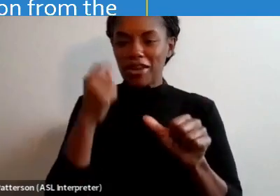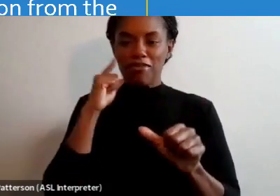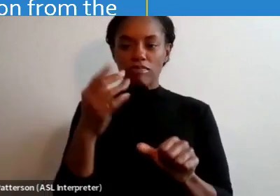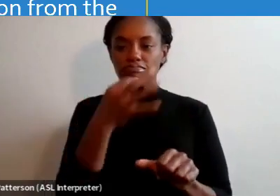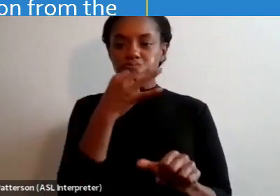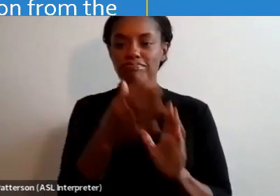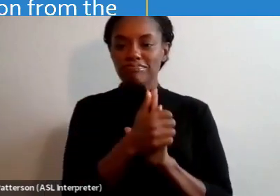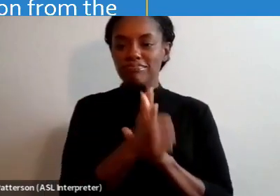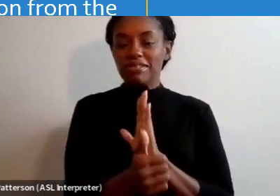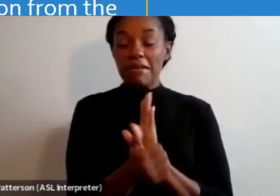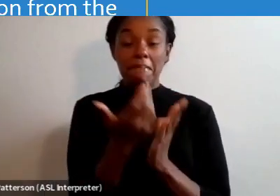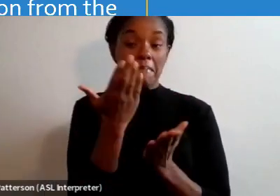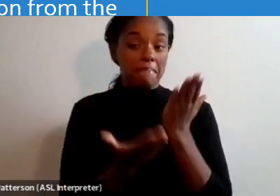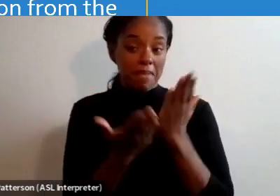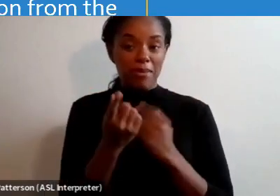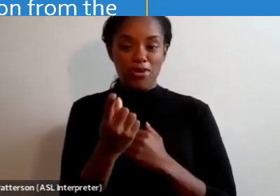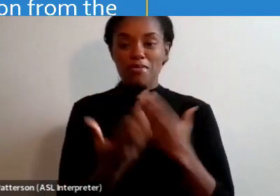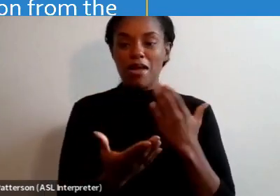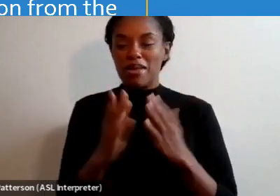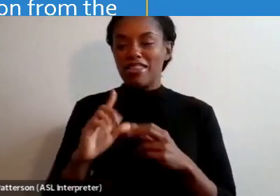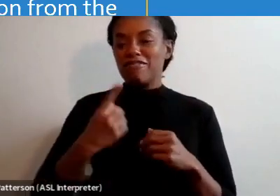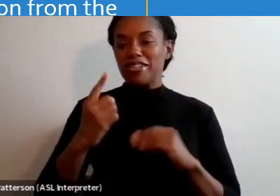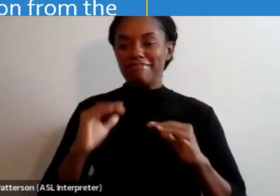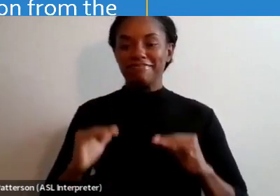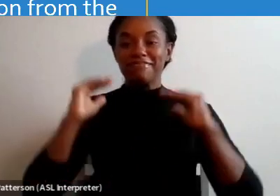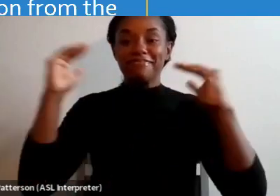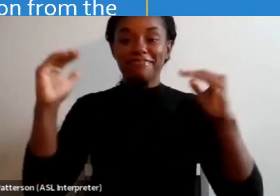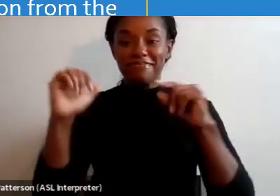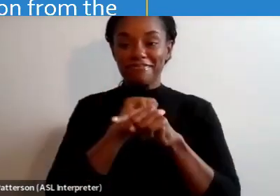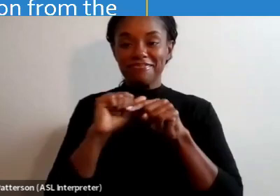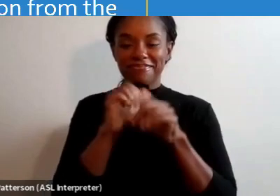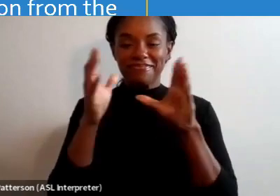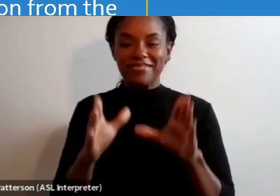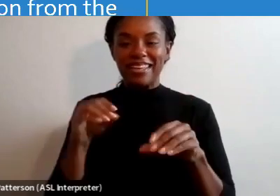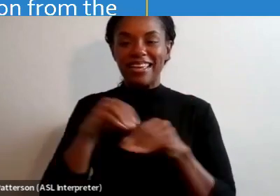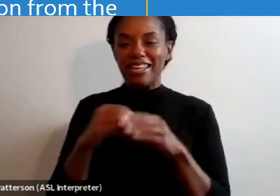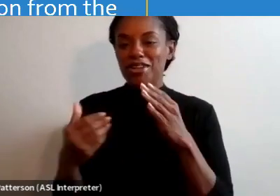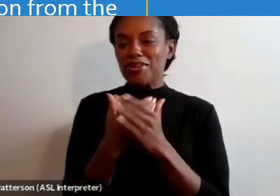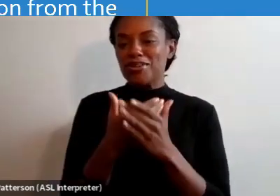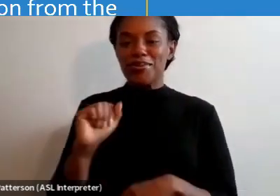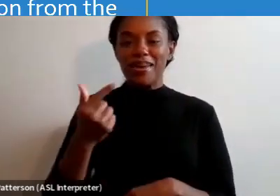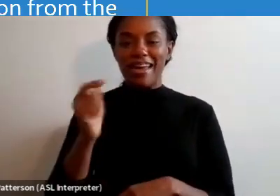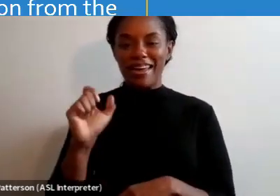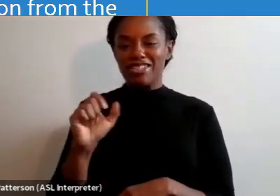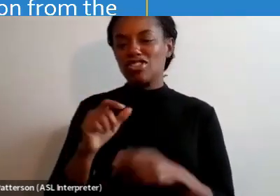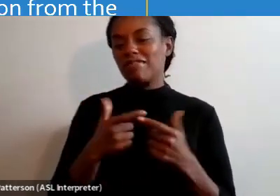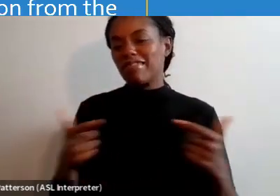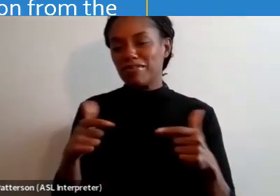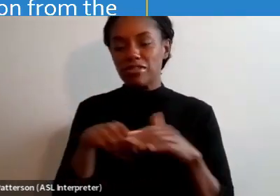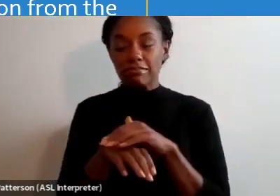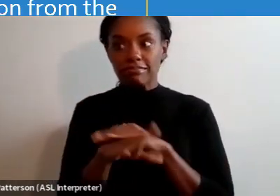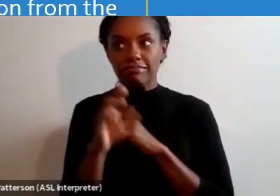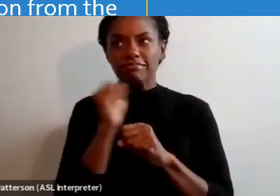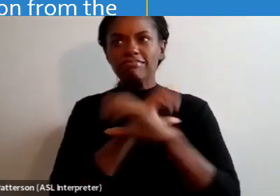you may someday be the first advanced practitioner in a new age of language access. Imagine that in